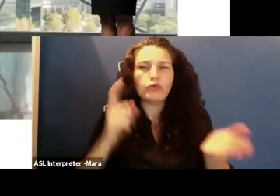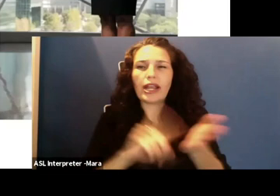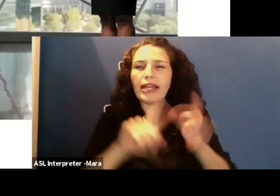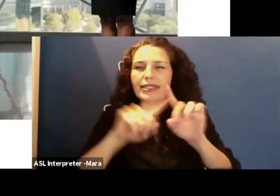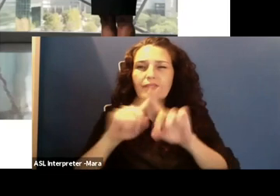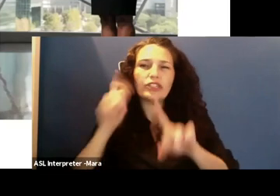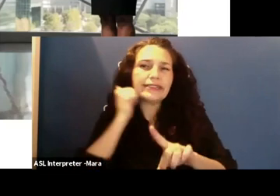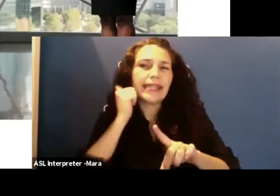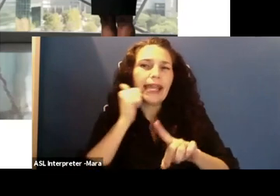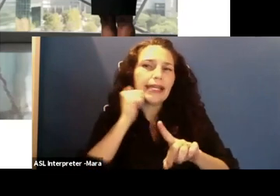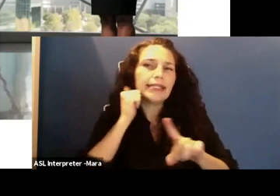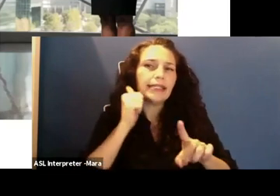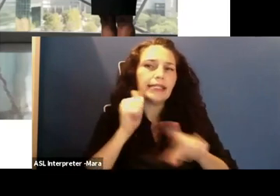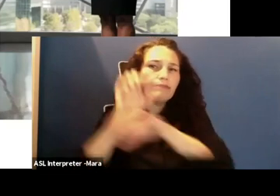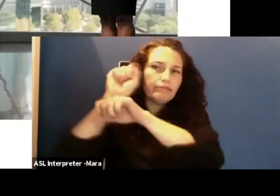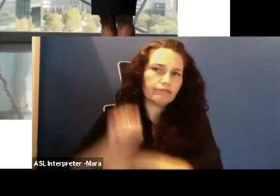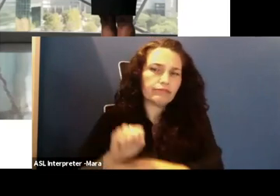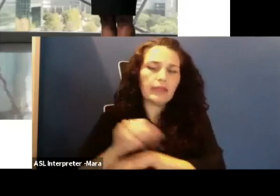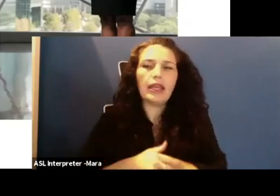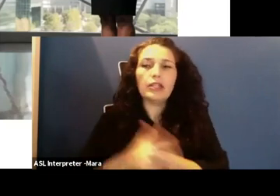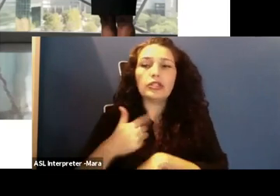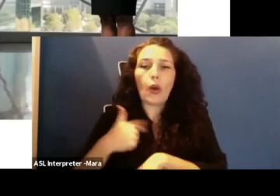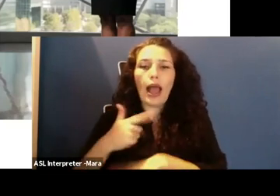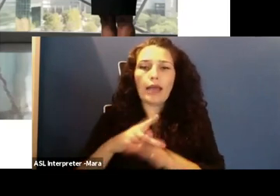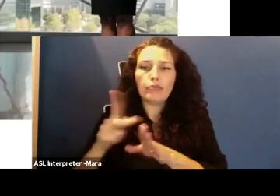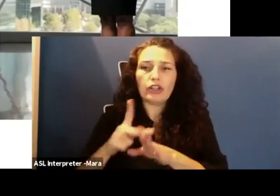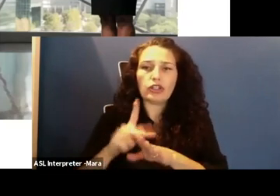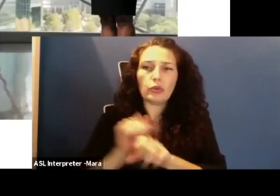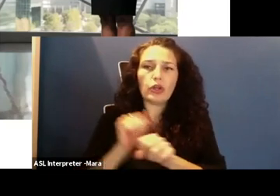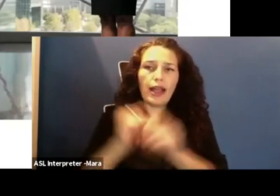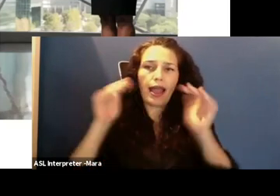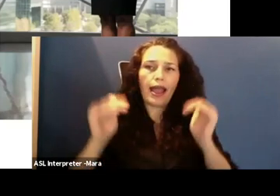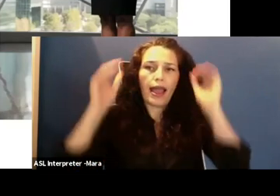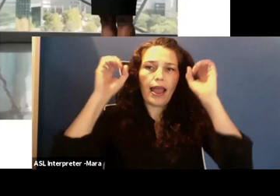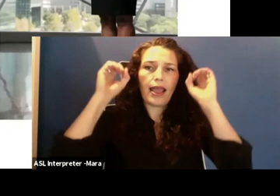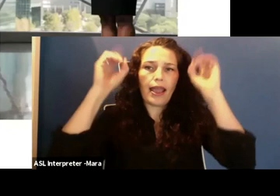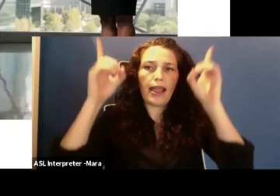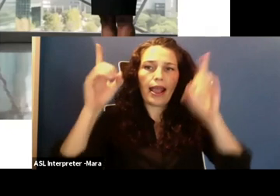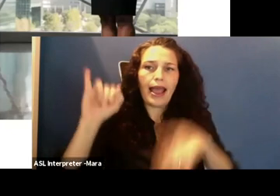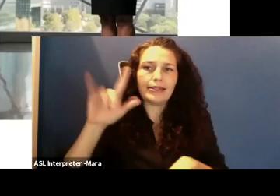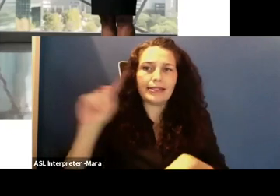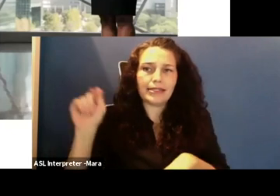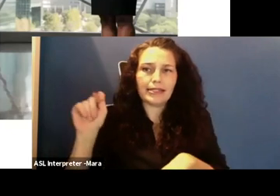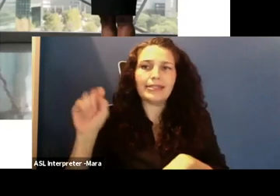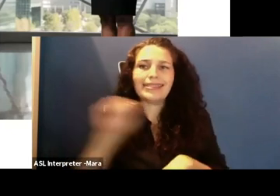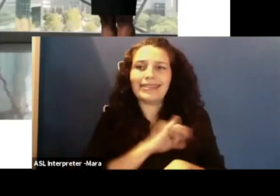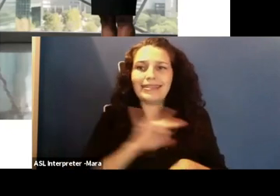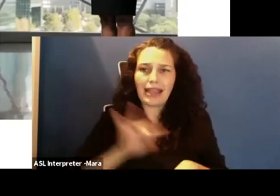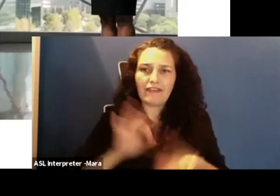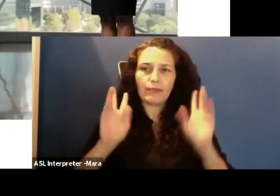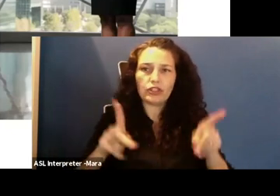Professionally, I have worked in higher ed on the IIT side. So I've been an IIT staff person and now